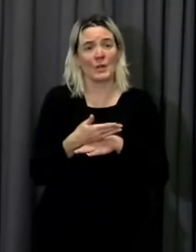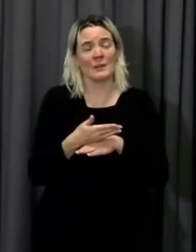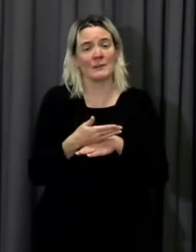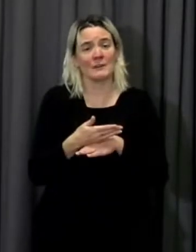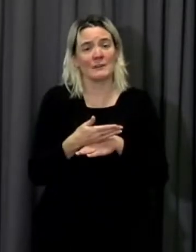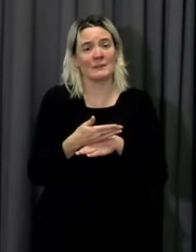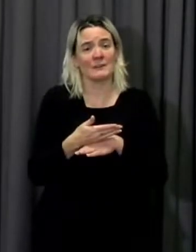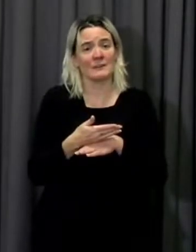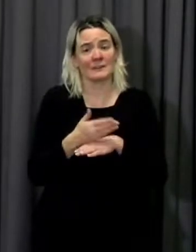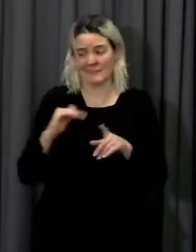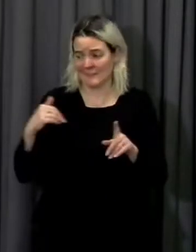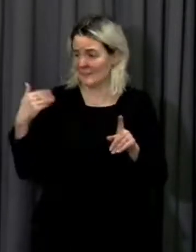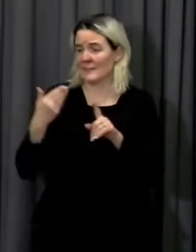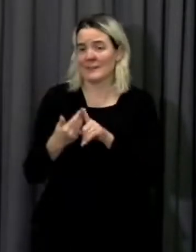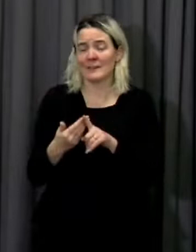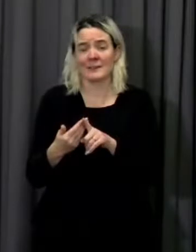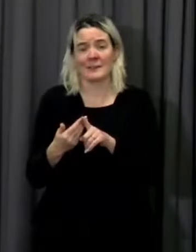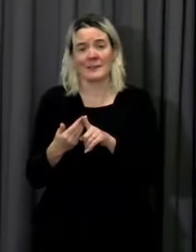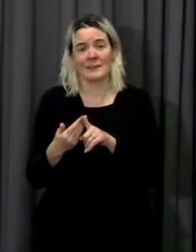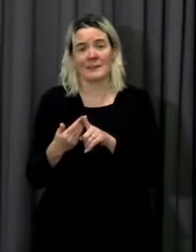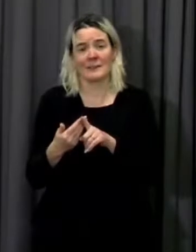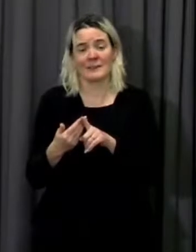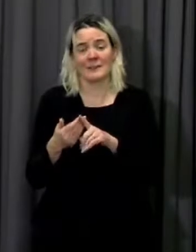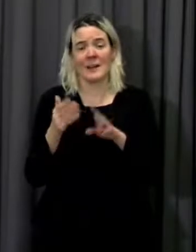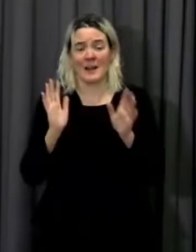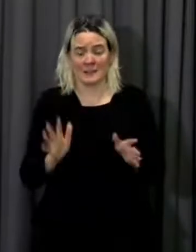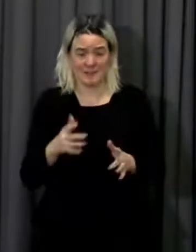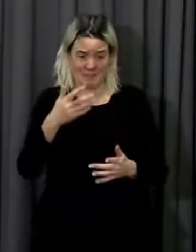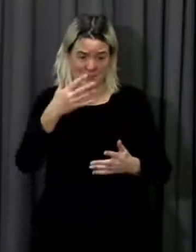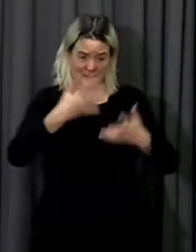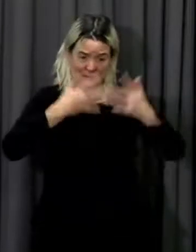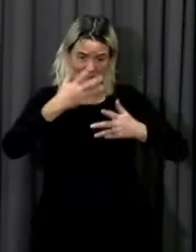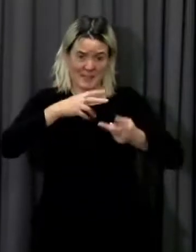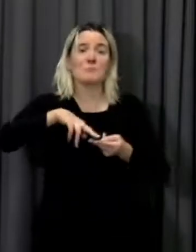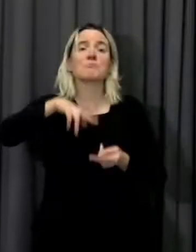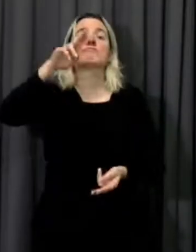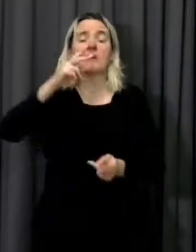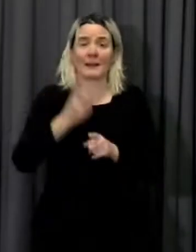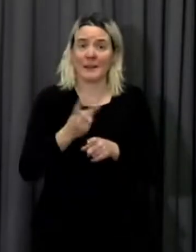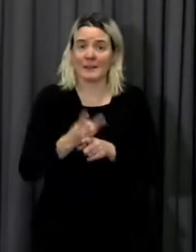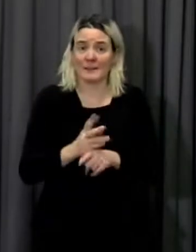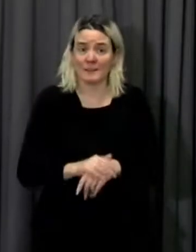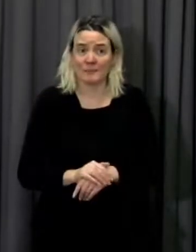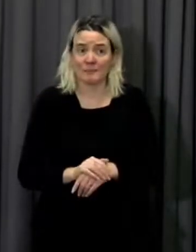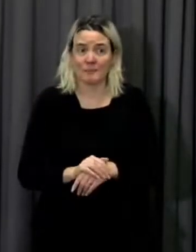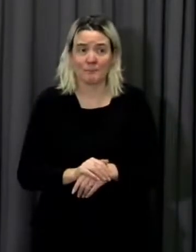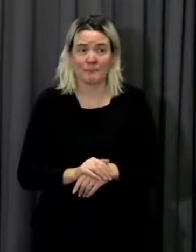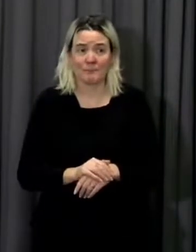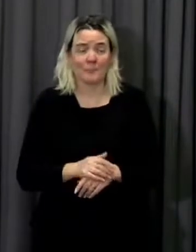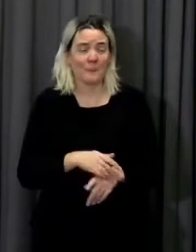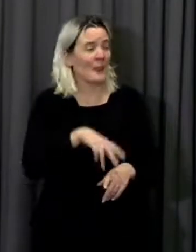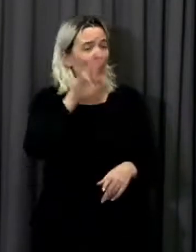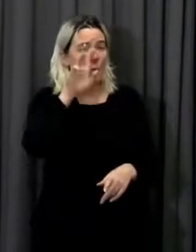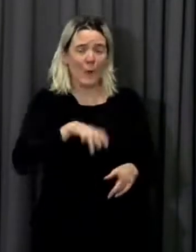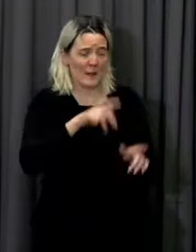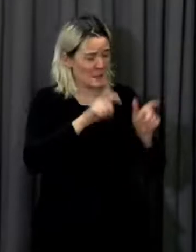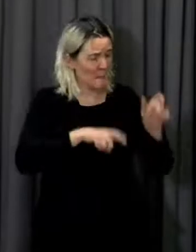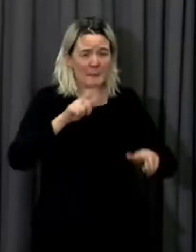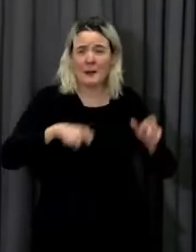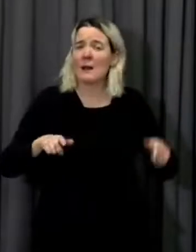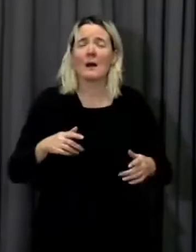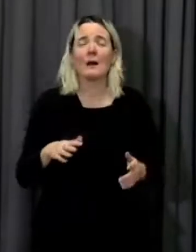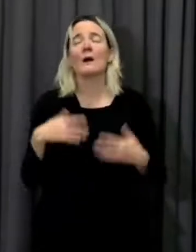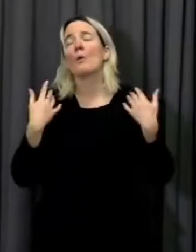throwing ourselves back into a situation where the rates will increase I think the people of Wales have been incredible they've been